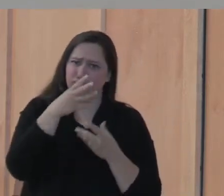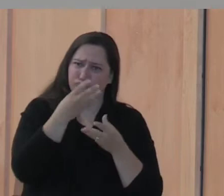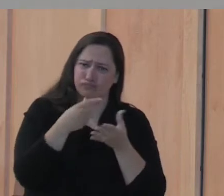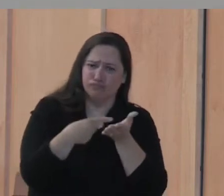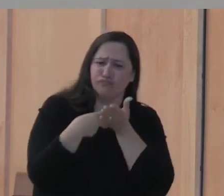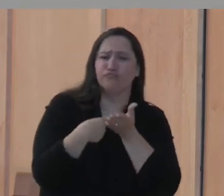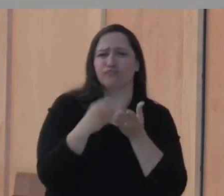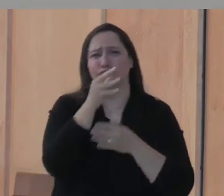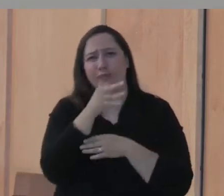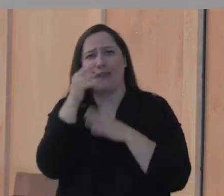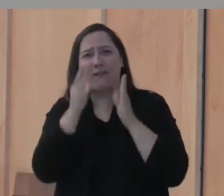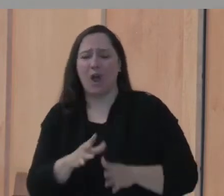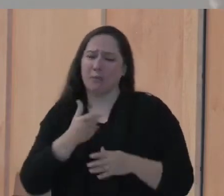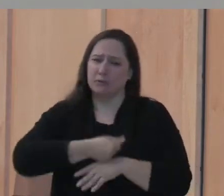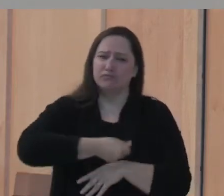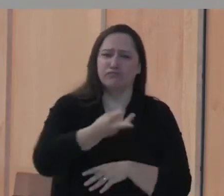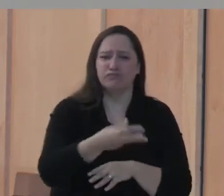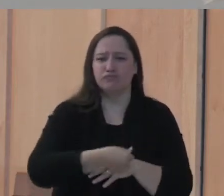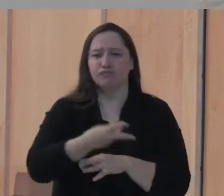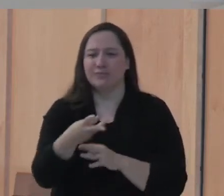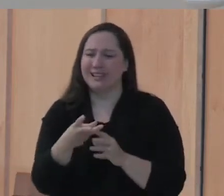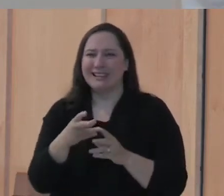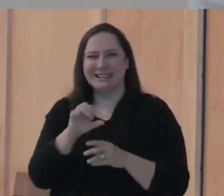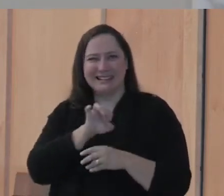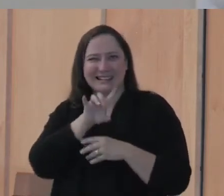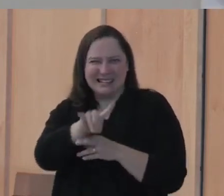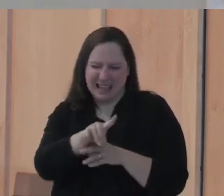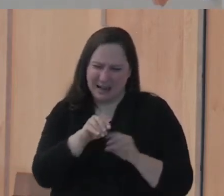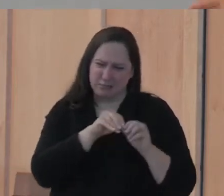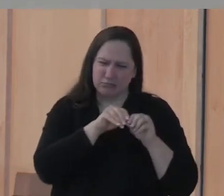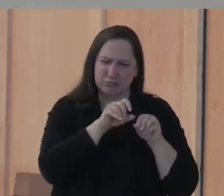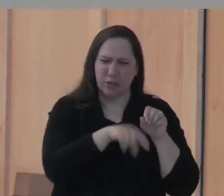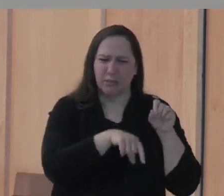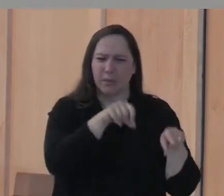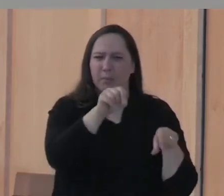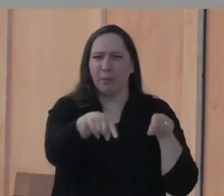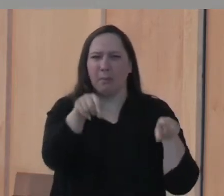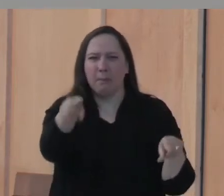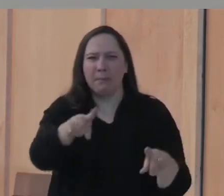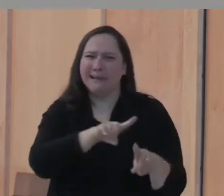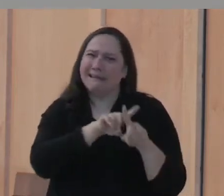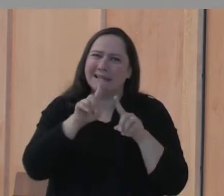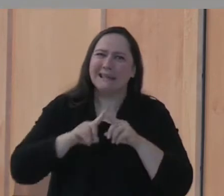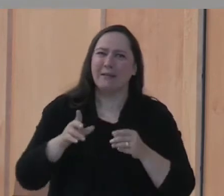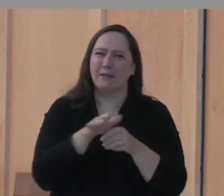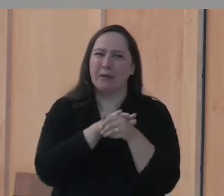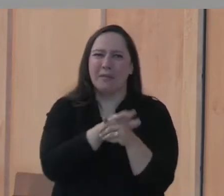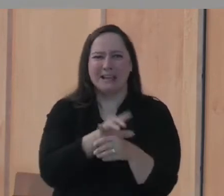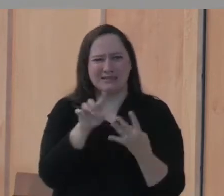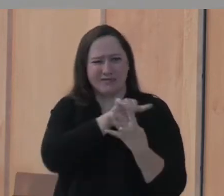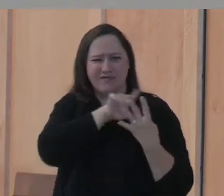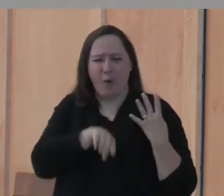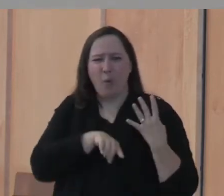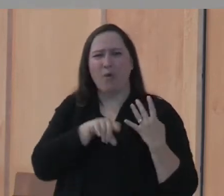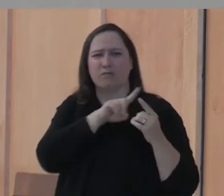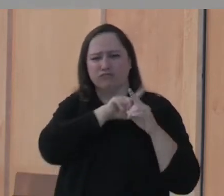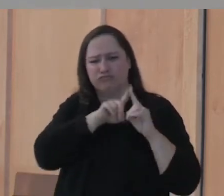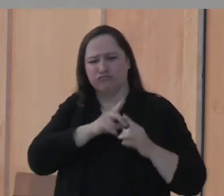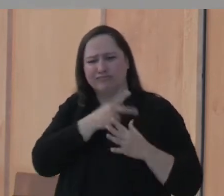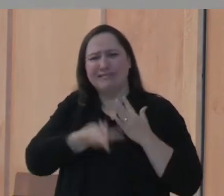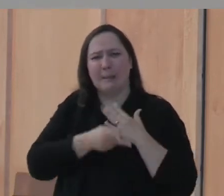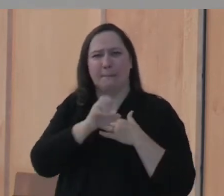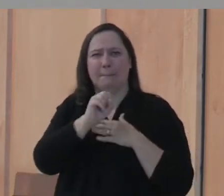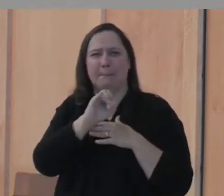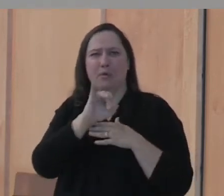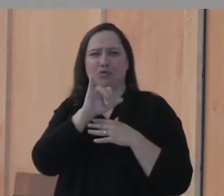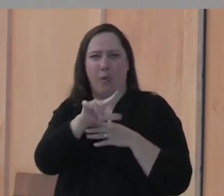scattering seed. And the same seed goes a number of different places. The difference is there are four different kinds of soil the seed falls on.